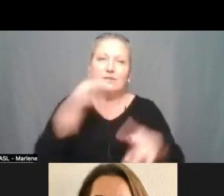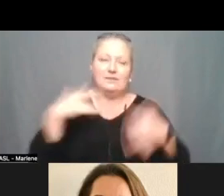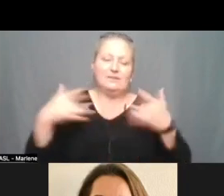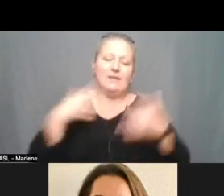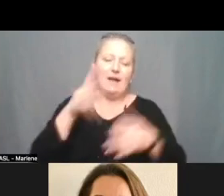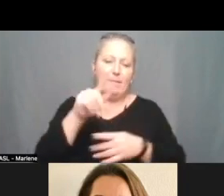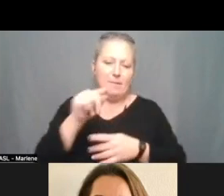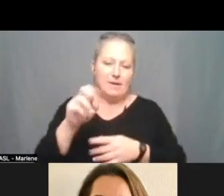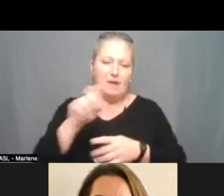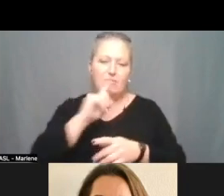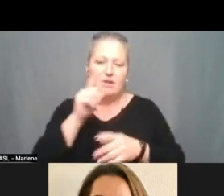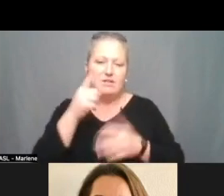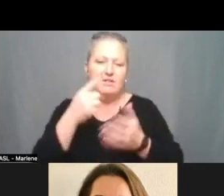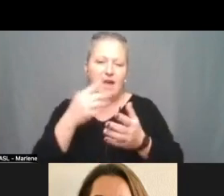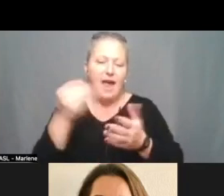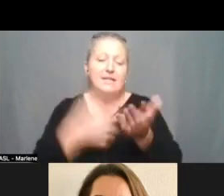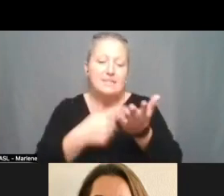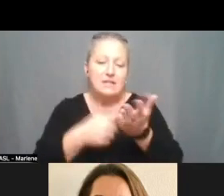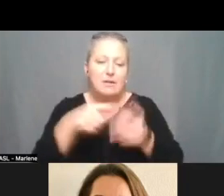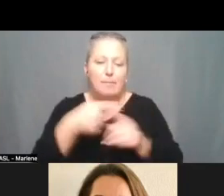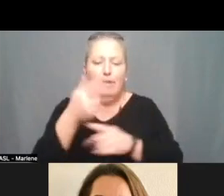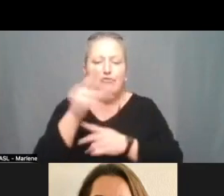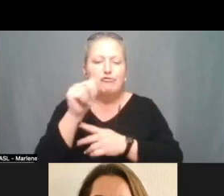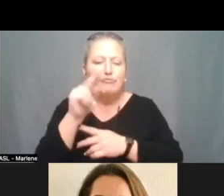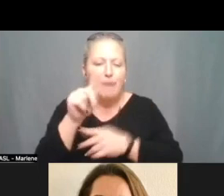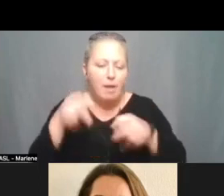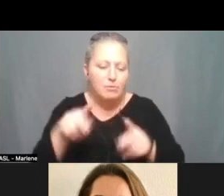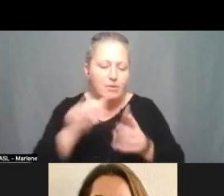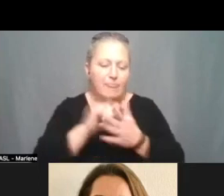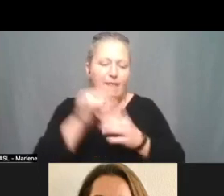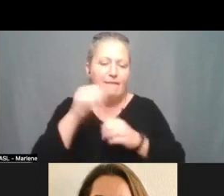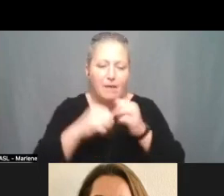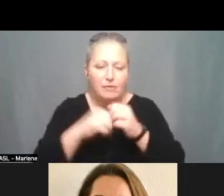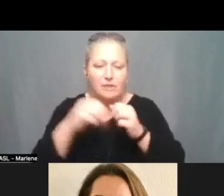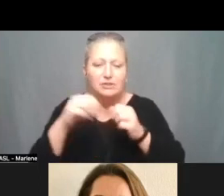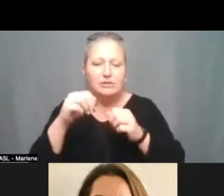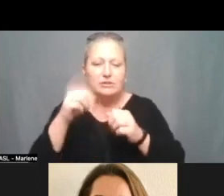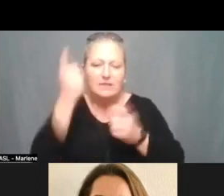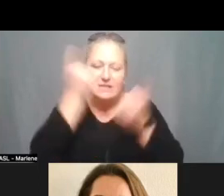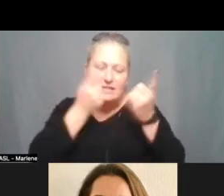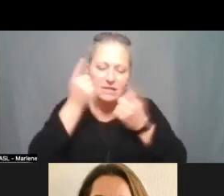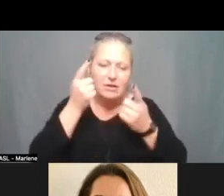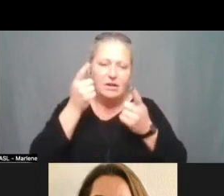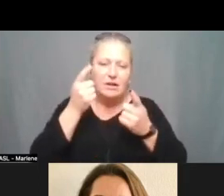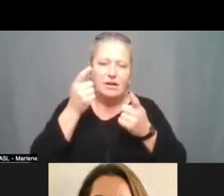were also some discussions around additional grant opportunities that the foundation is considering. Some preliminary